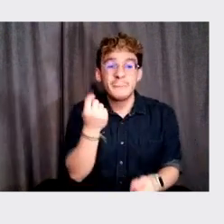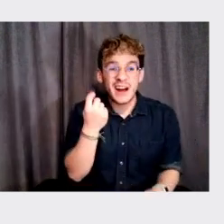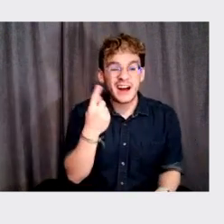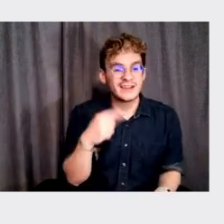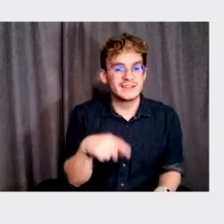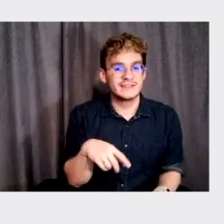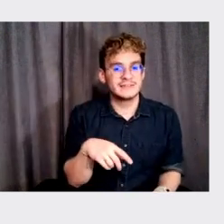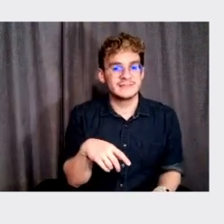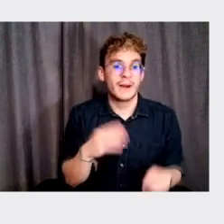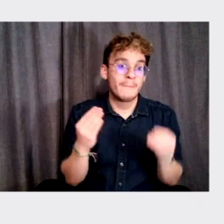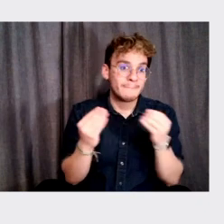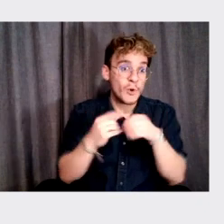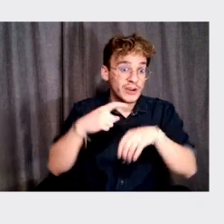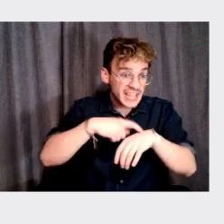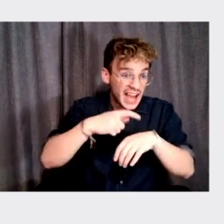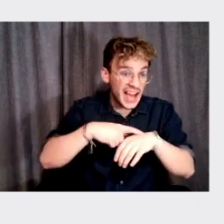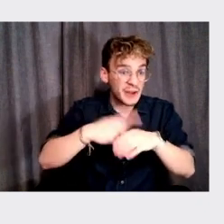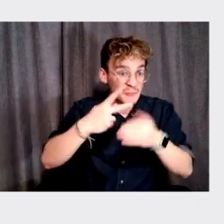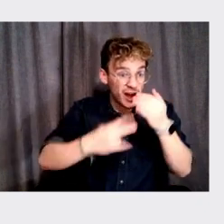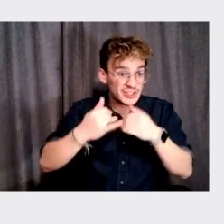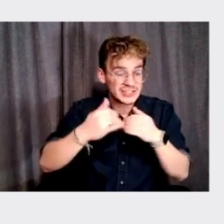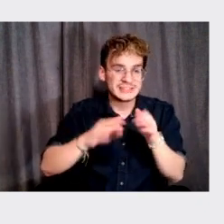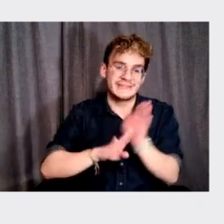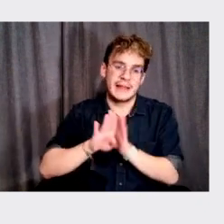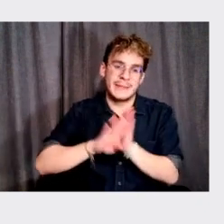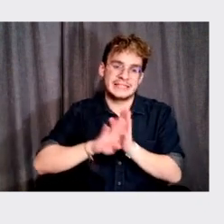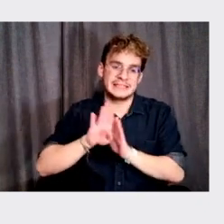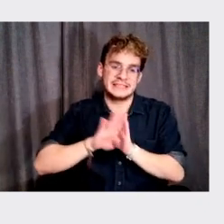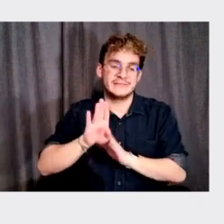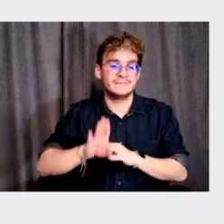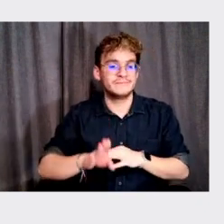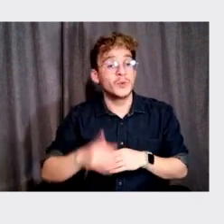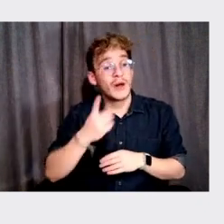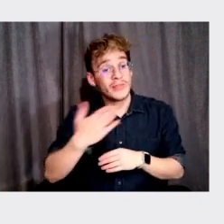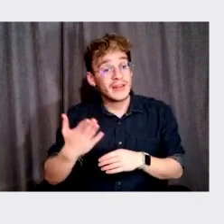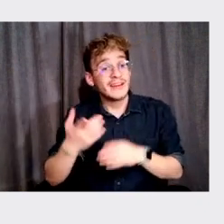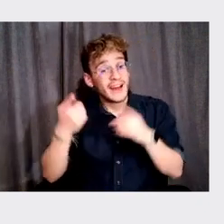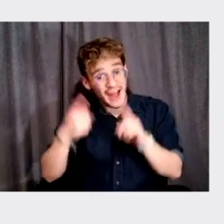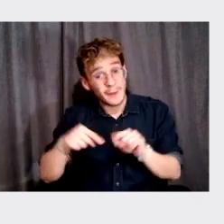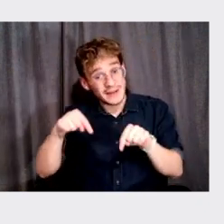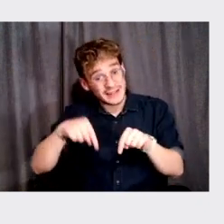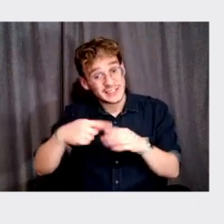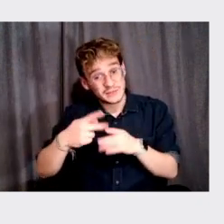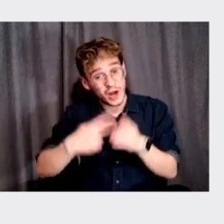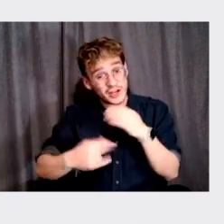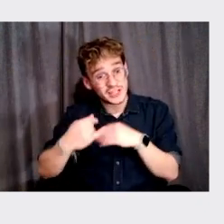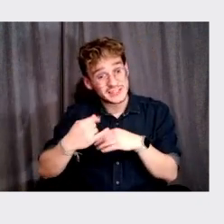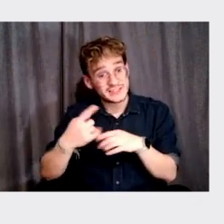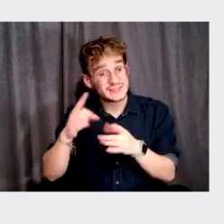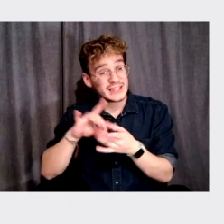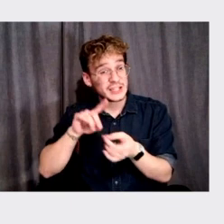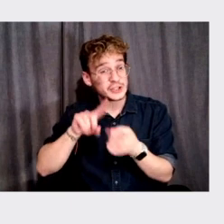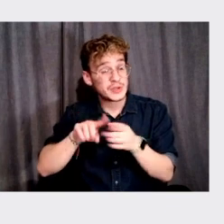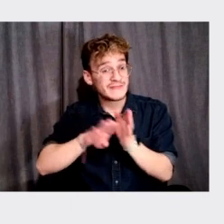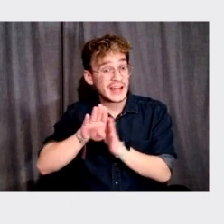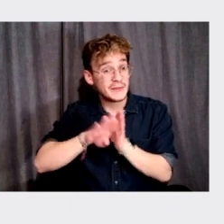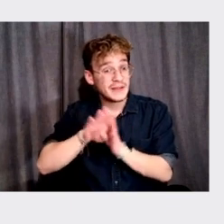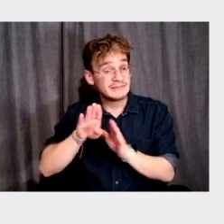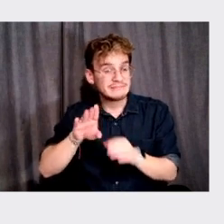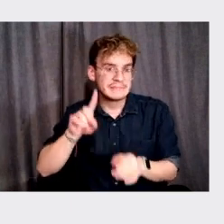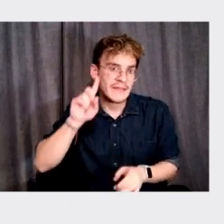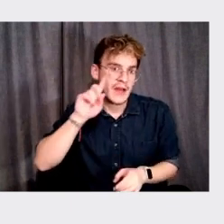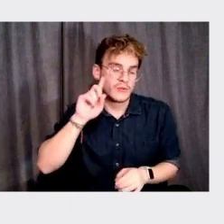longer part of the project was actually development. And I think one thing that happened in this project, uh, on the development part that I thought was super,